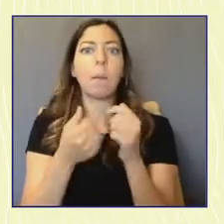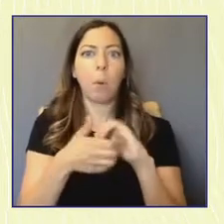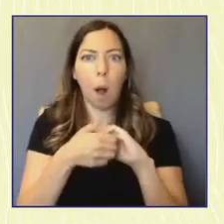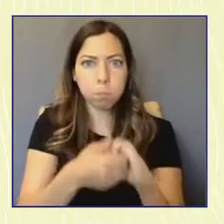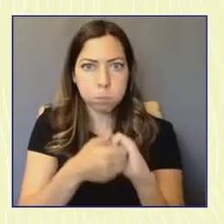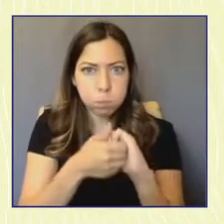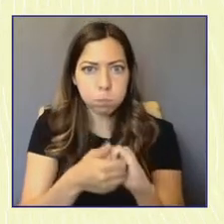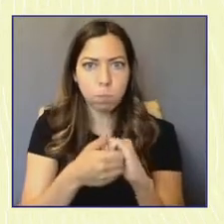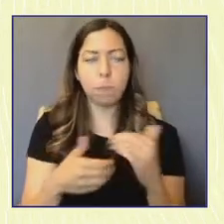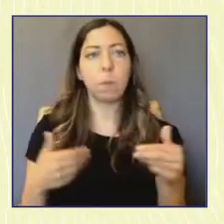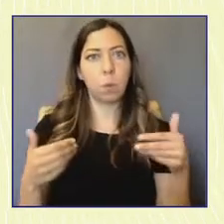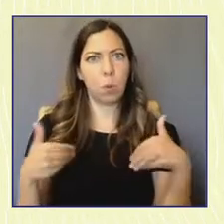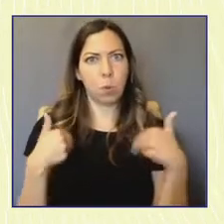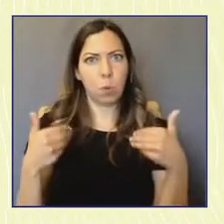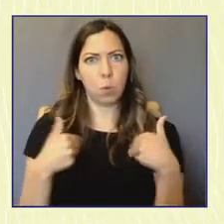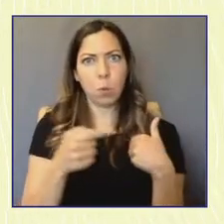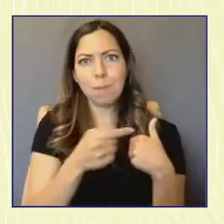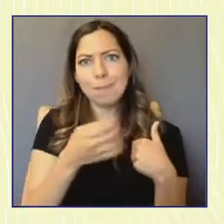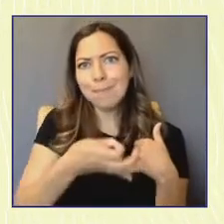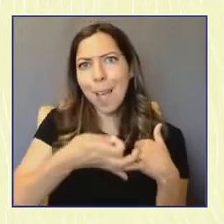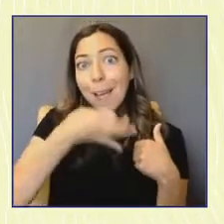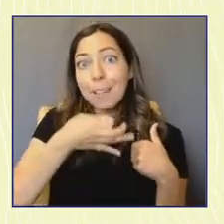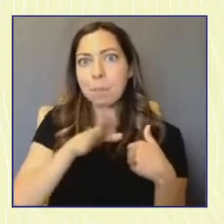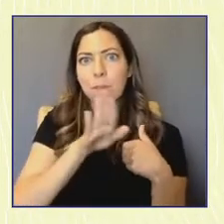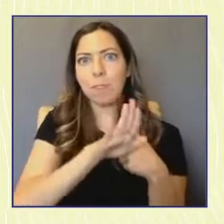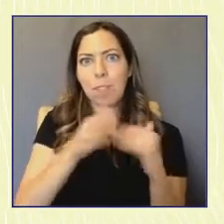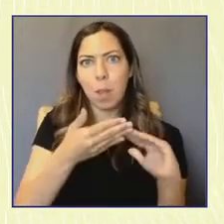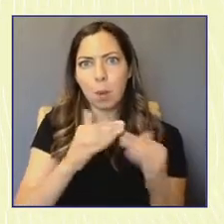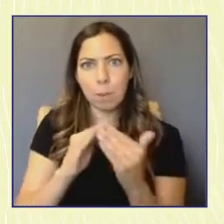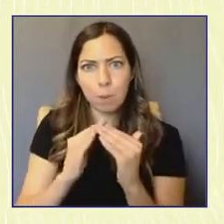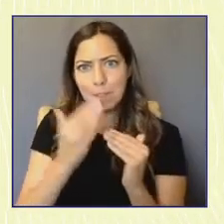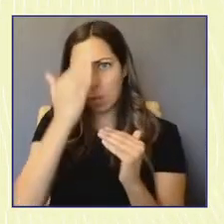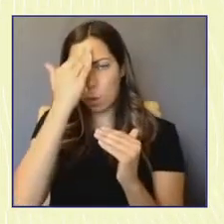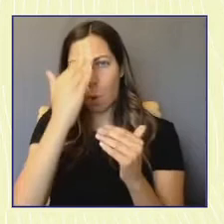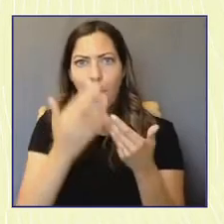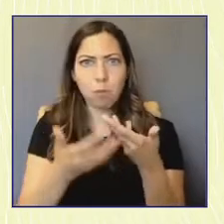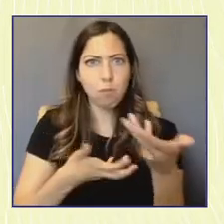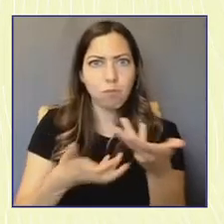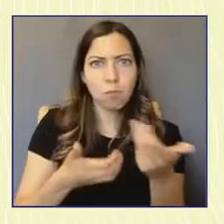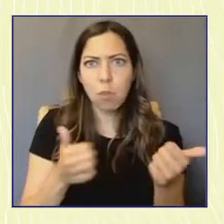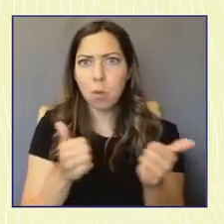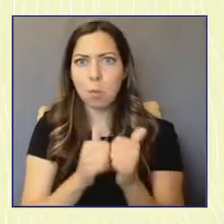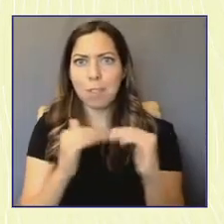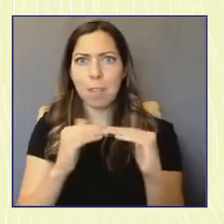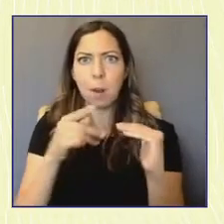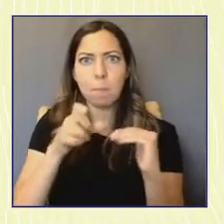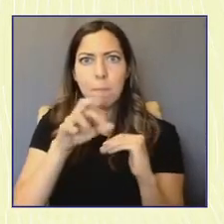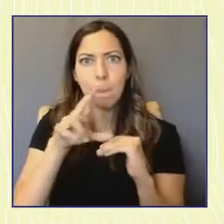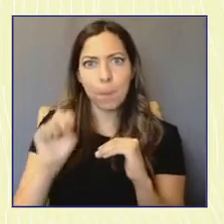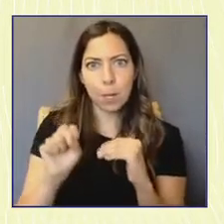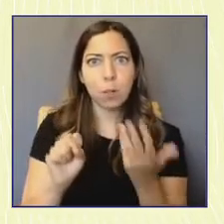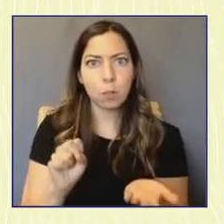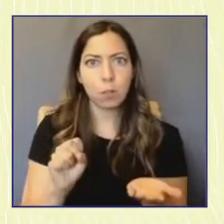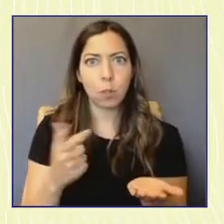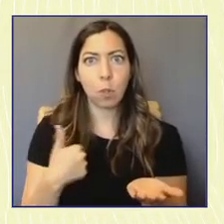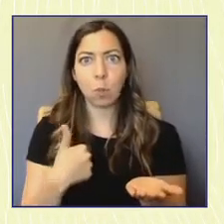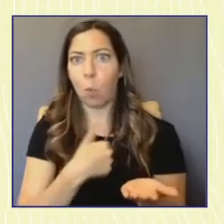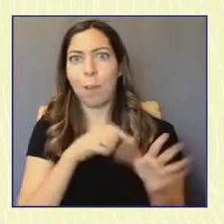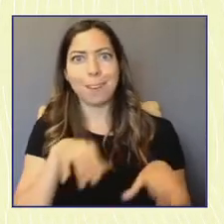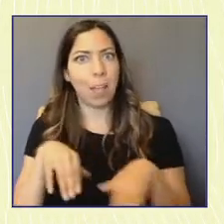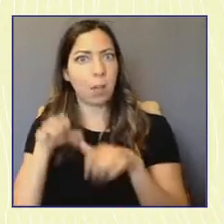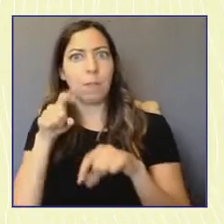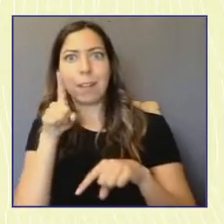experts on their own communities. They know how to reach their peers. They know how to engage their peers. If you have been paying attention these last few years,